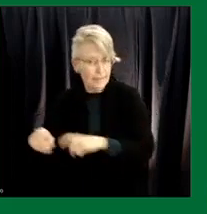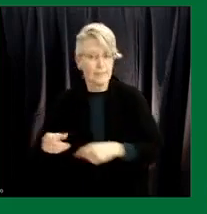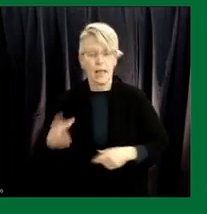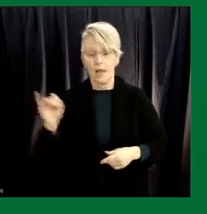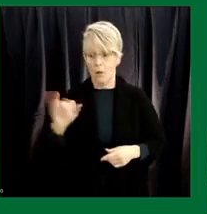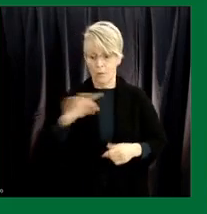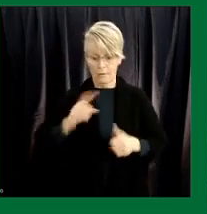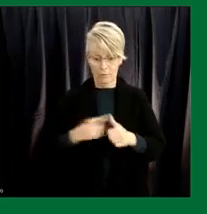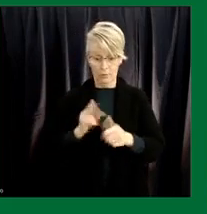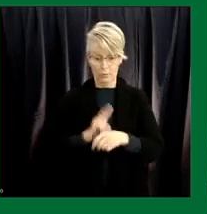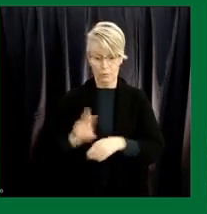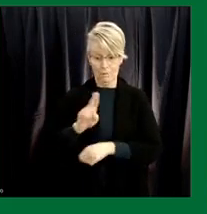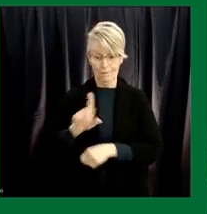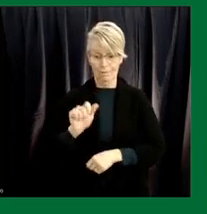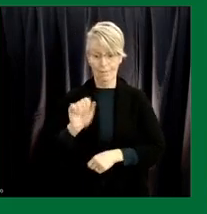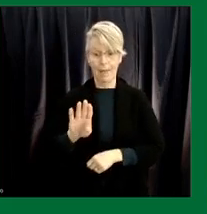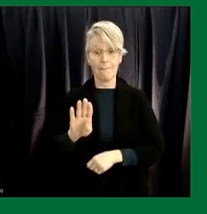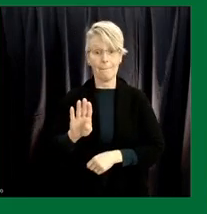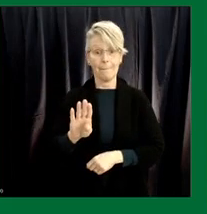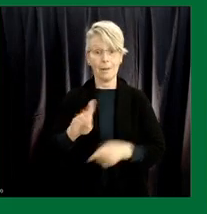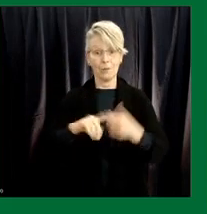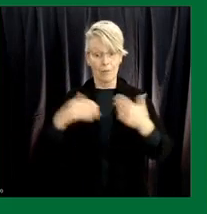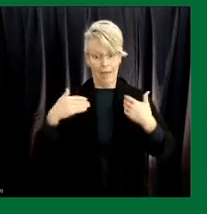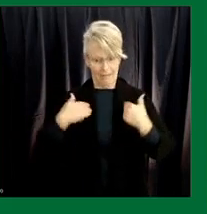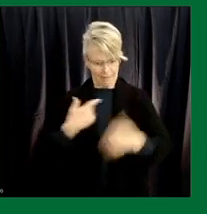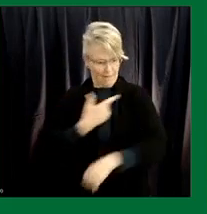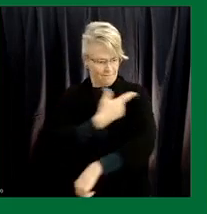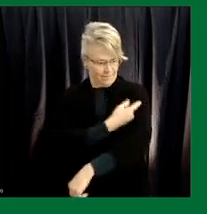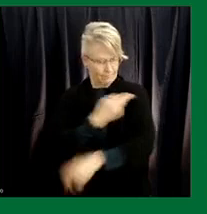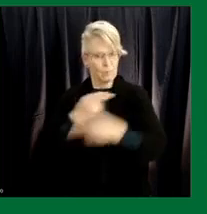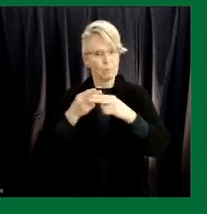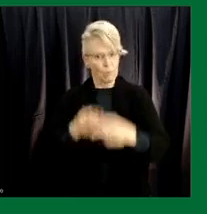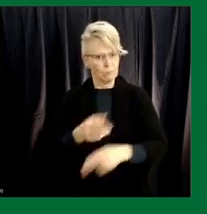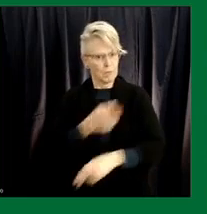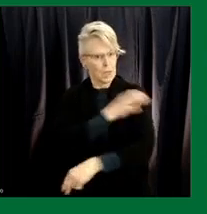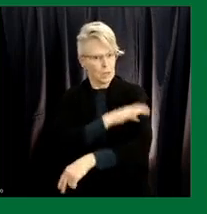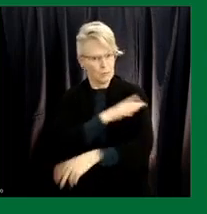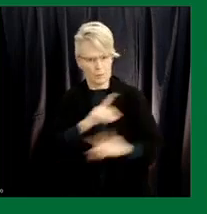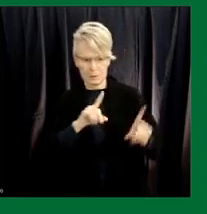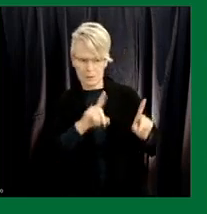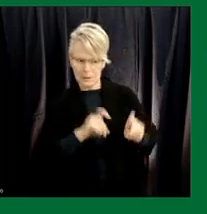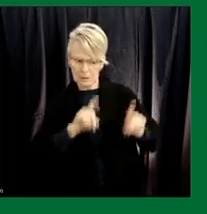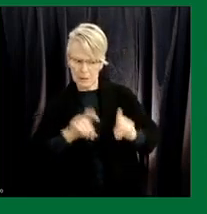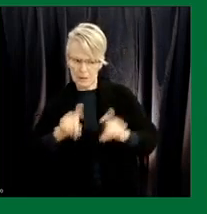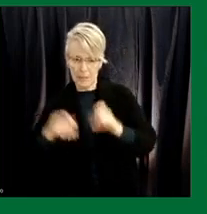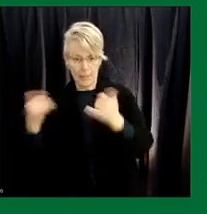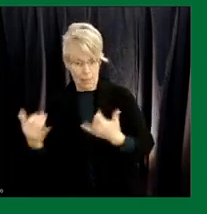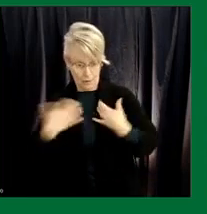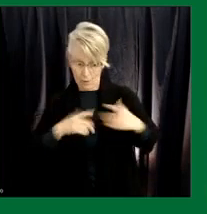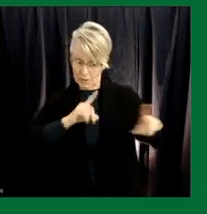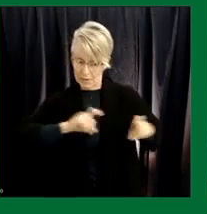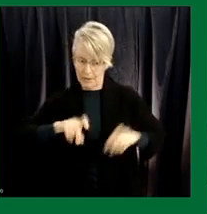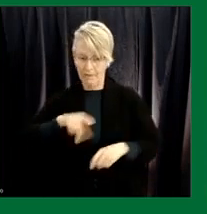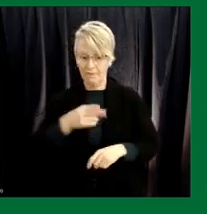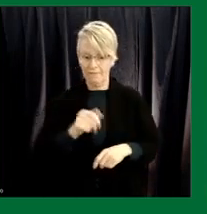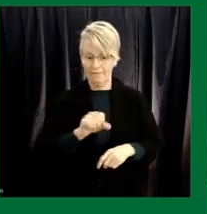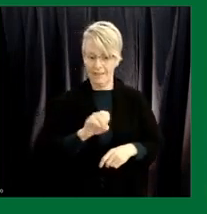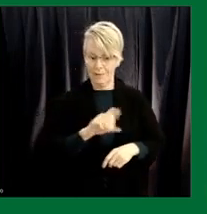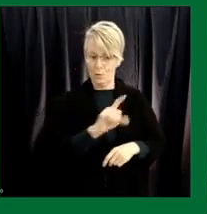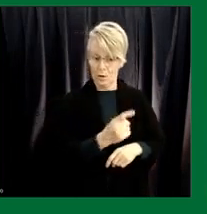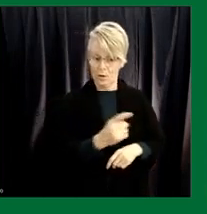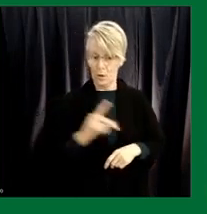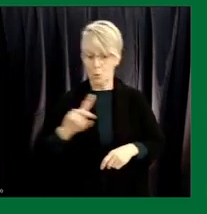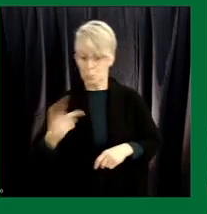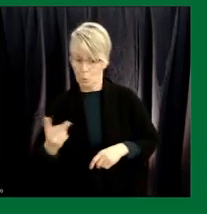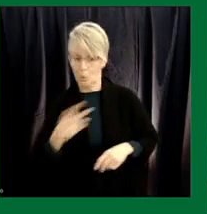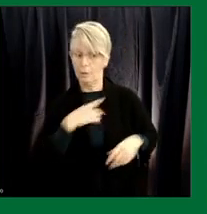first university lab to actually have a vaccine in clinical trials. Our trials are ongoing right now. We're in phase one, phase two trials and we're looking